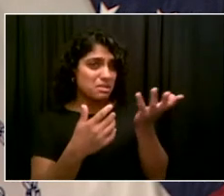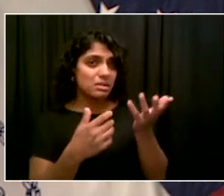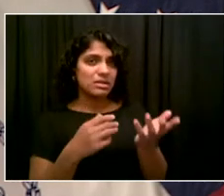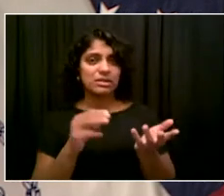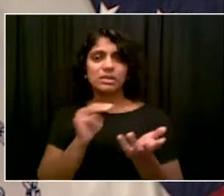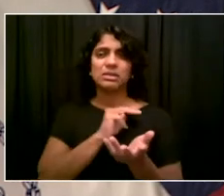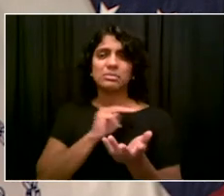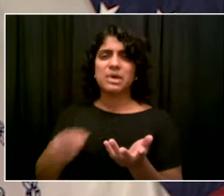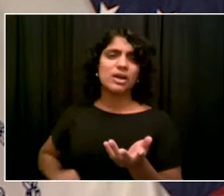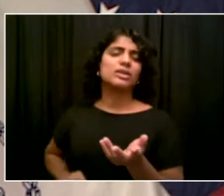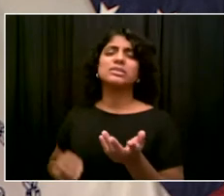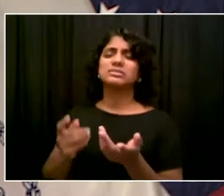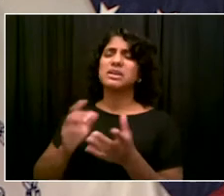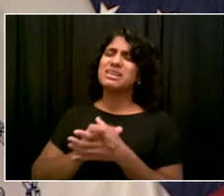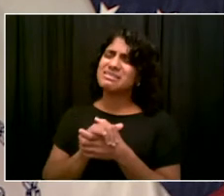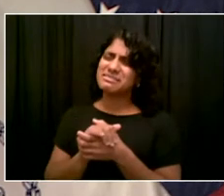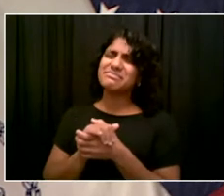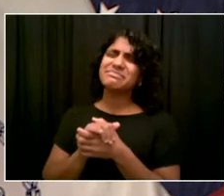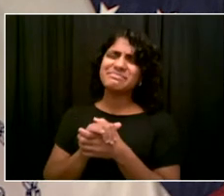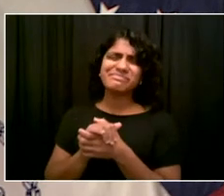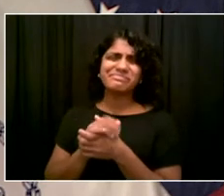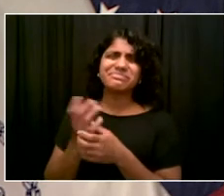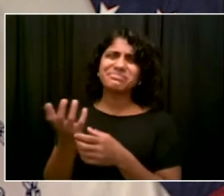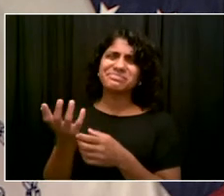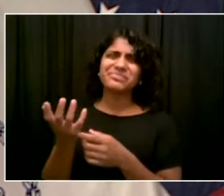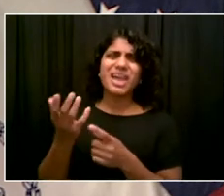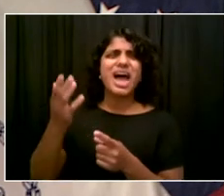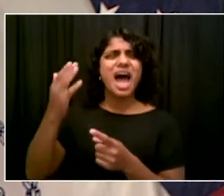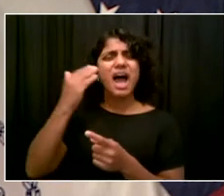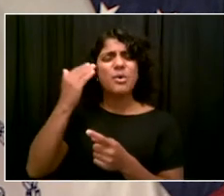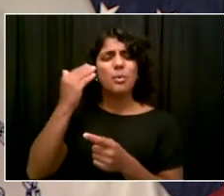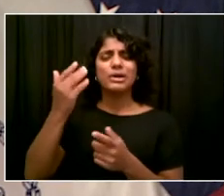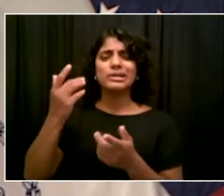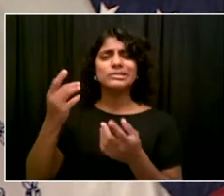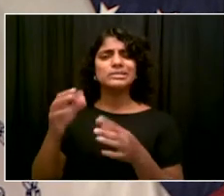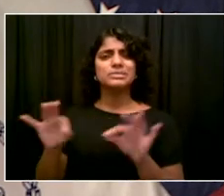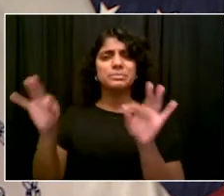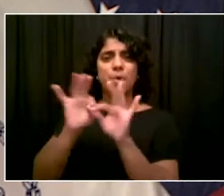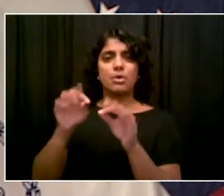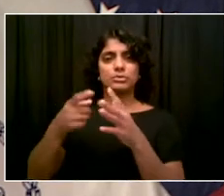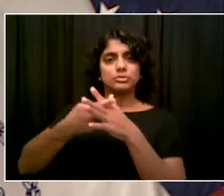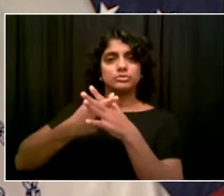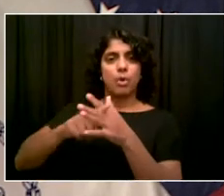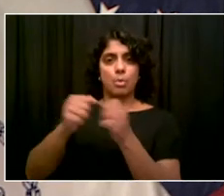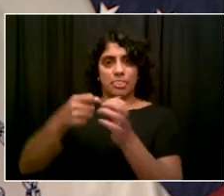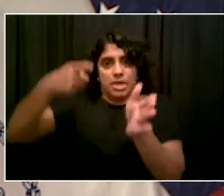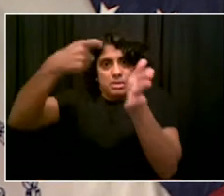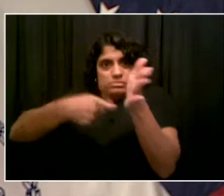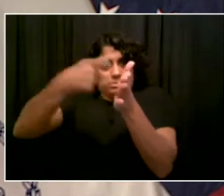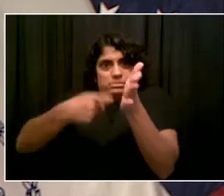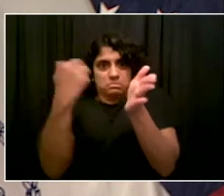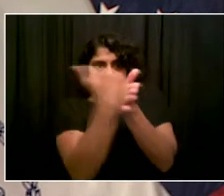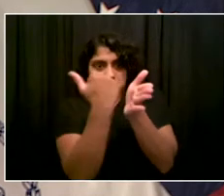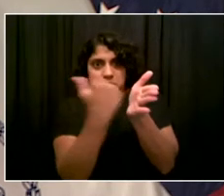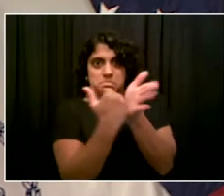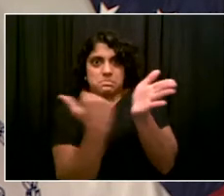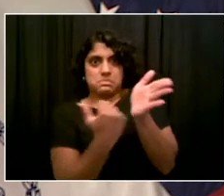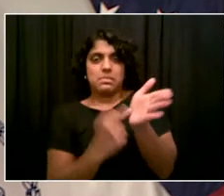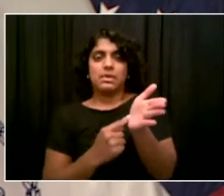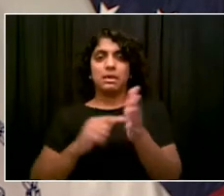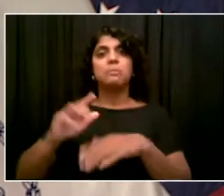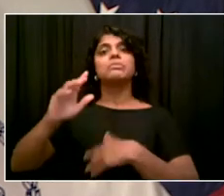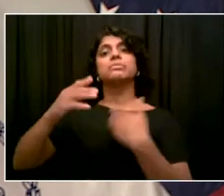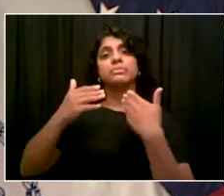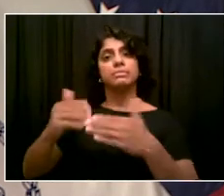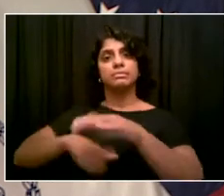see congestion pricing start as quickly as possible. I believe some of the federal issues that